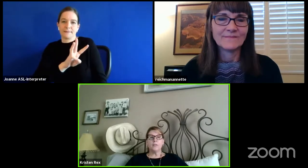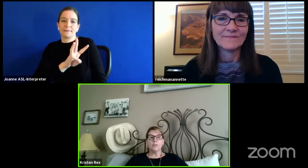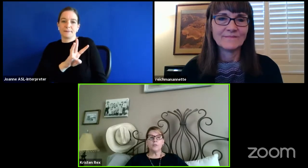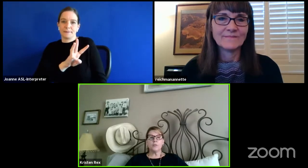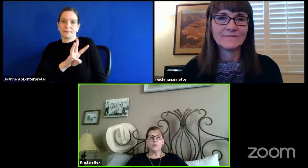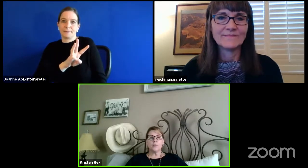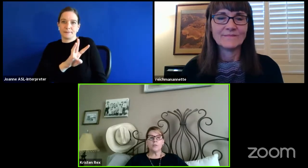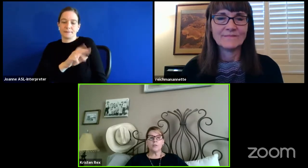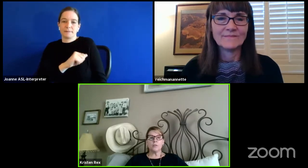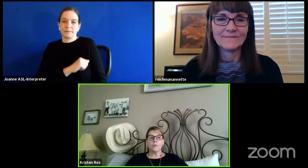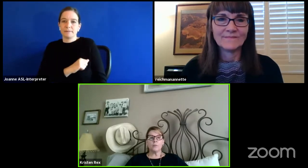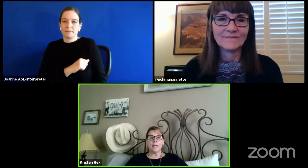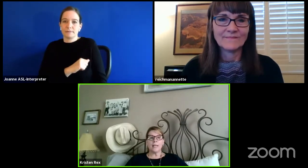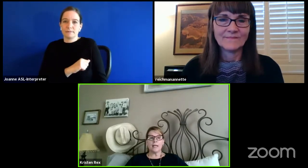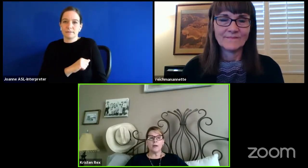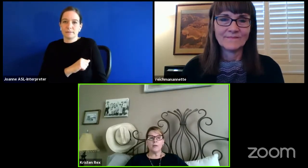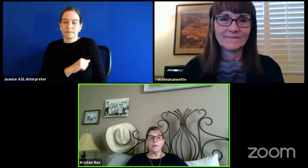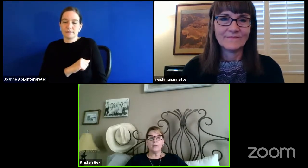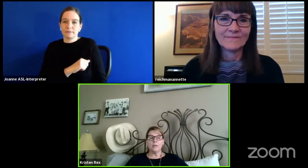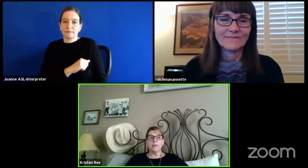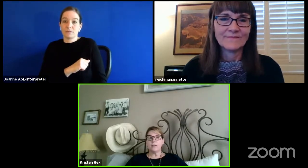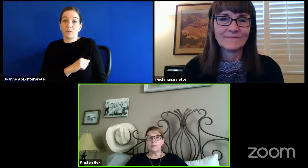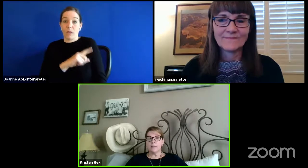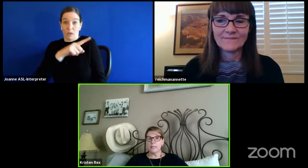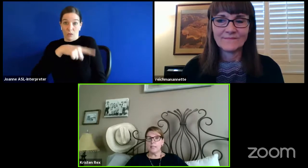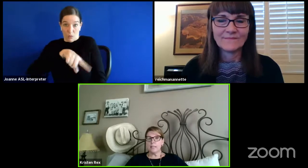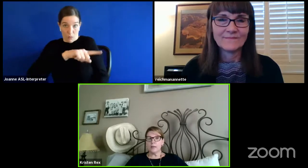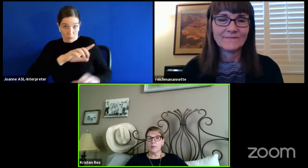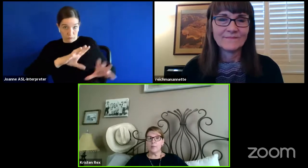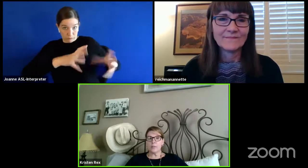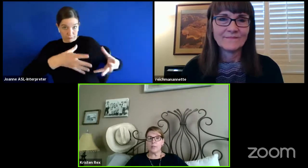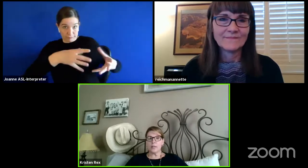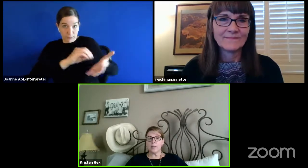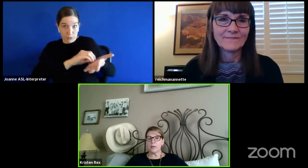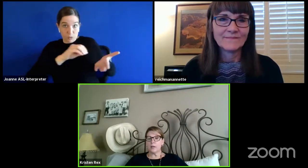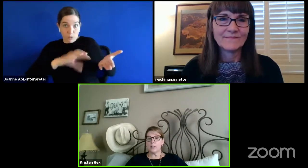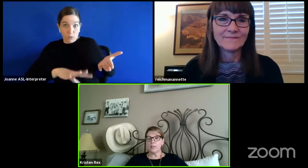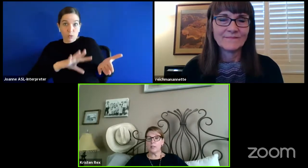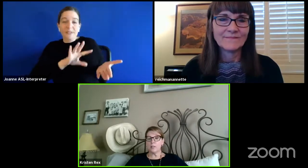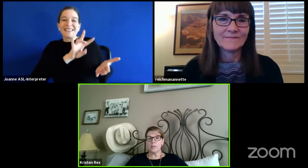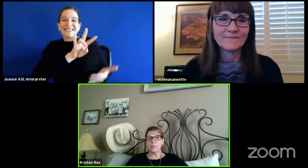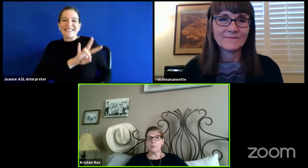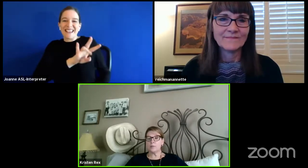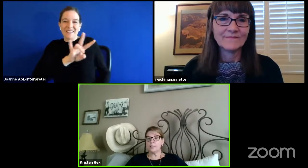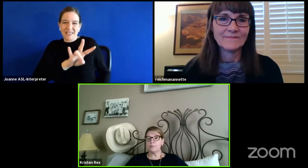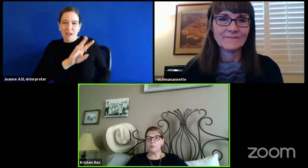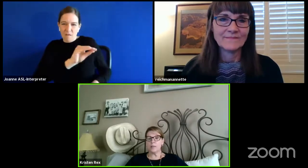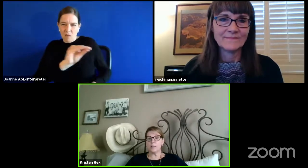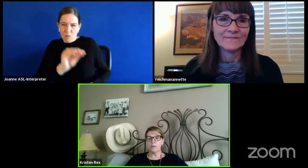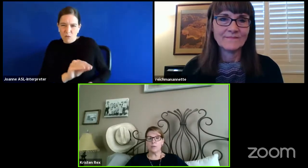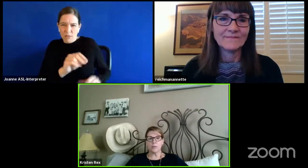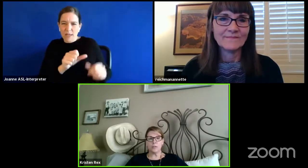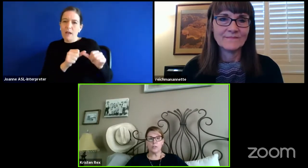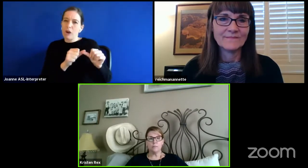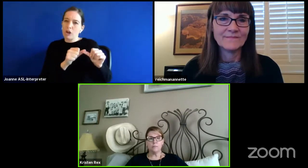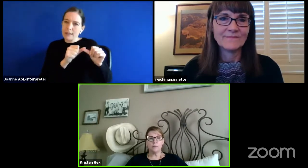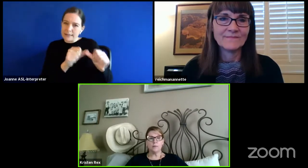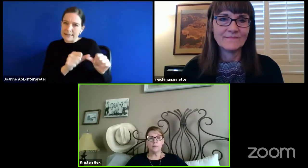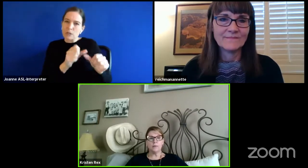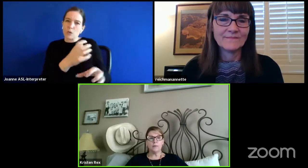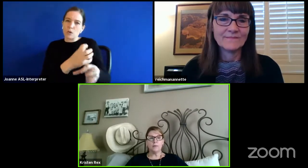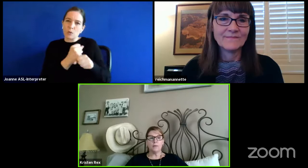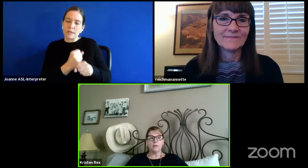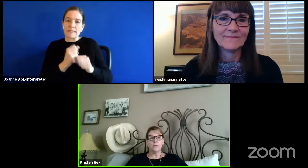Of the students we are serving right now, 77% are continuing to receive direct instruction